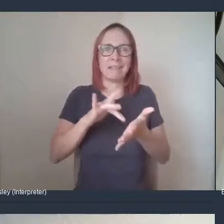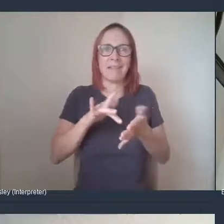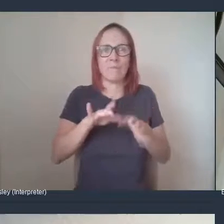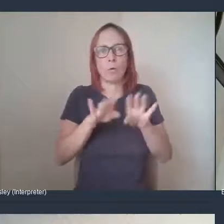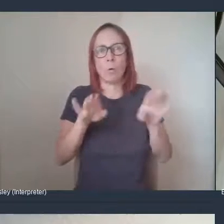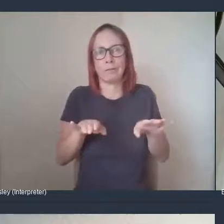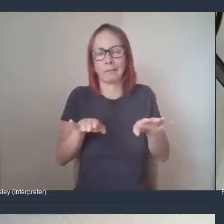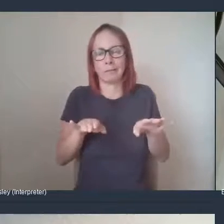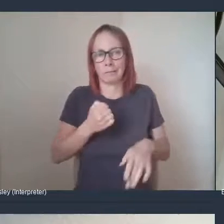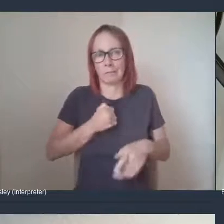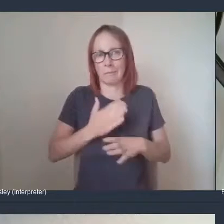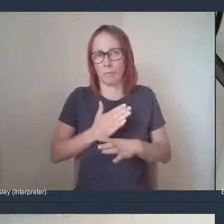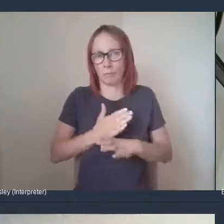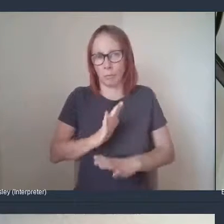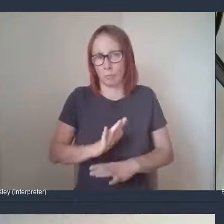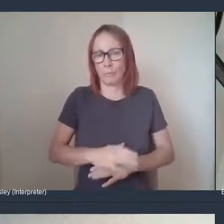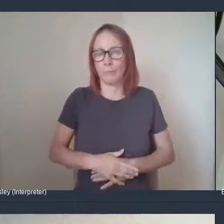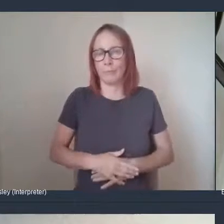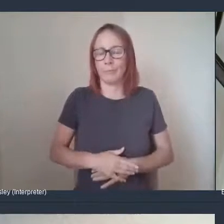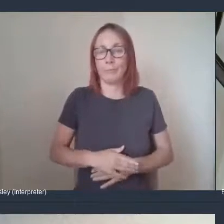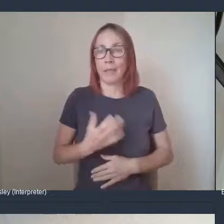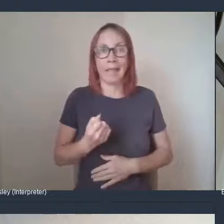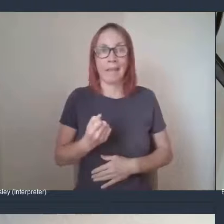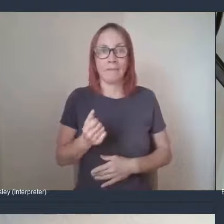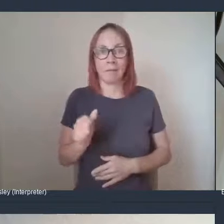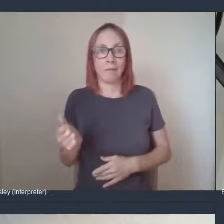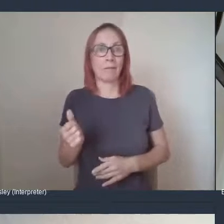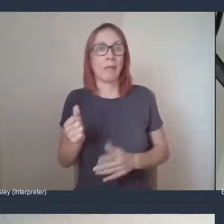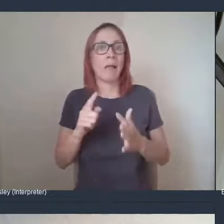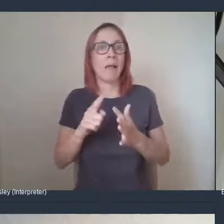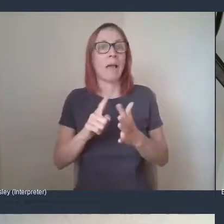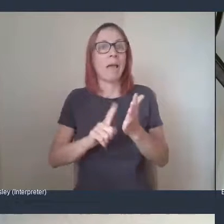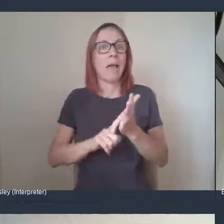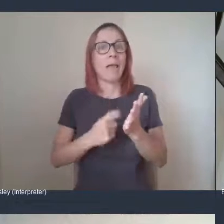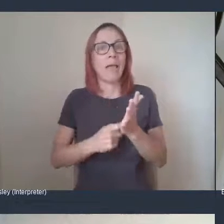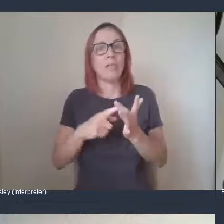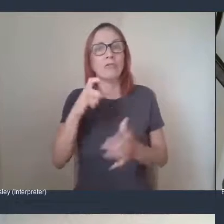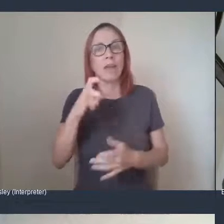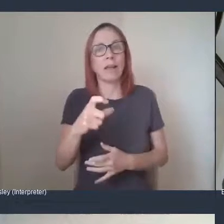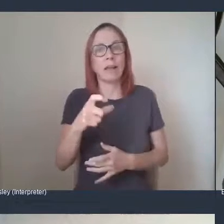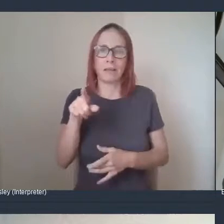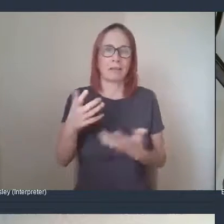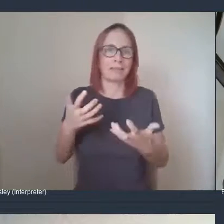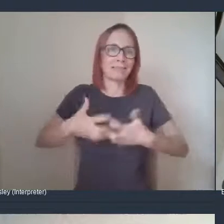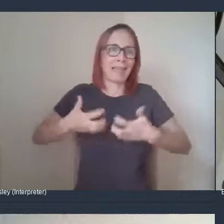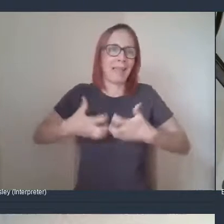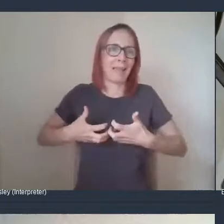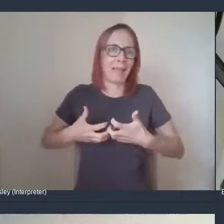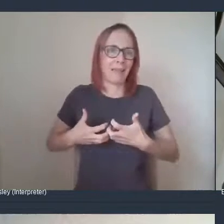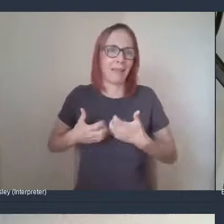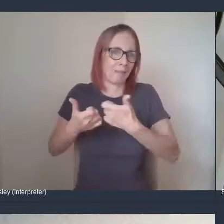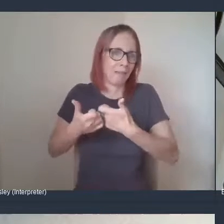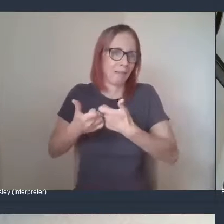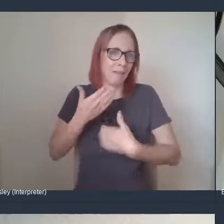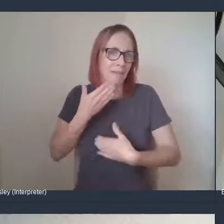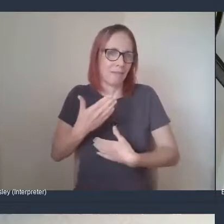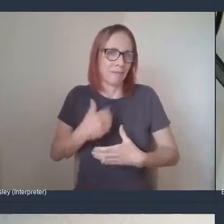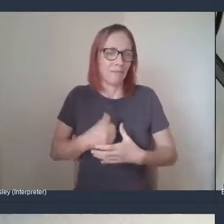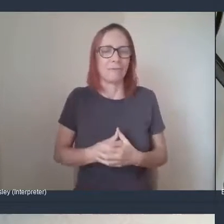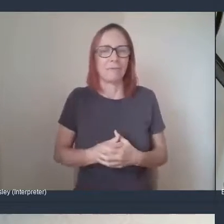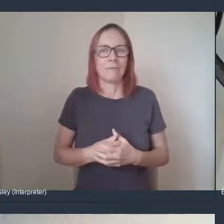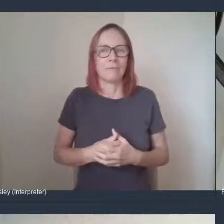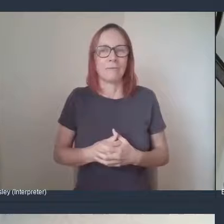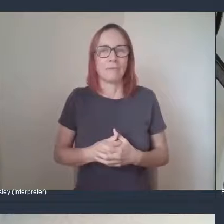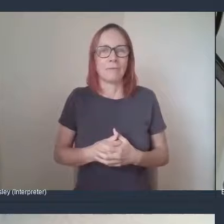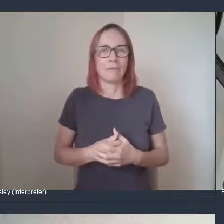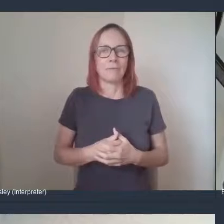Today I have Elric who works alongside me who will do all the techie stuff for me and popping in with